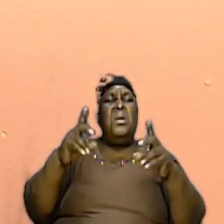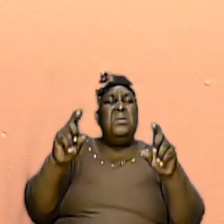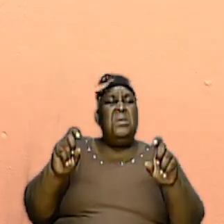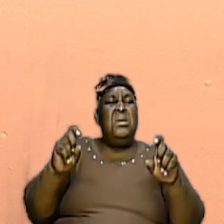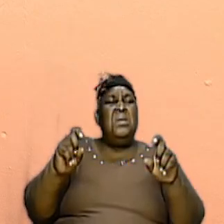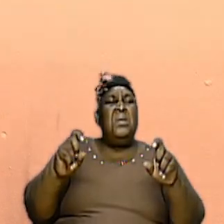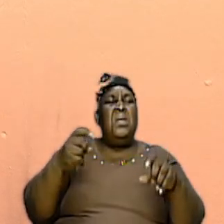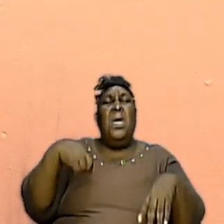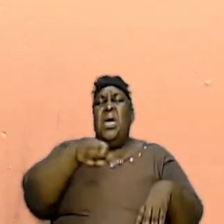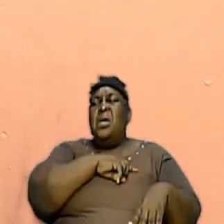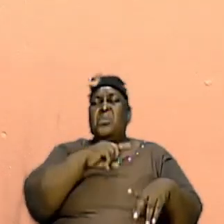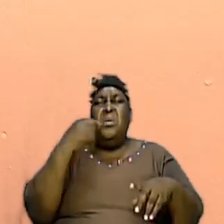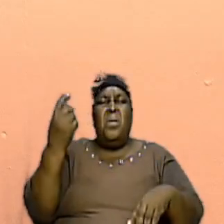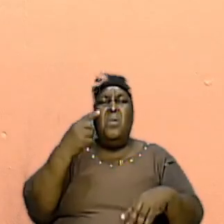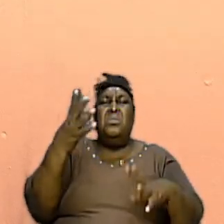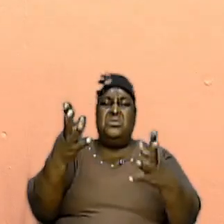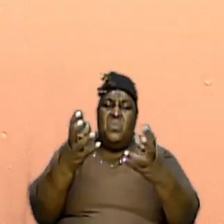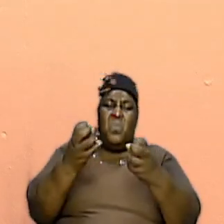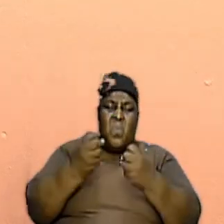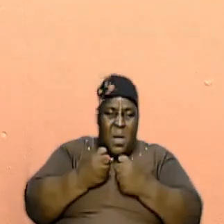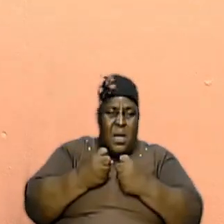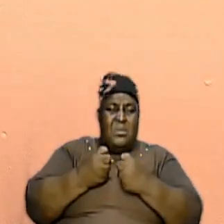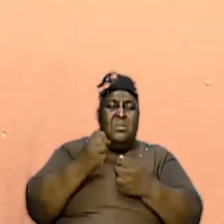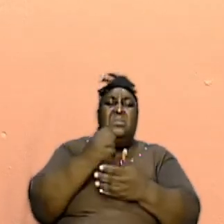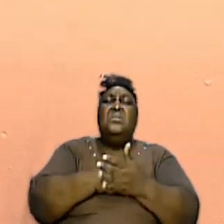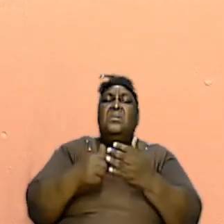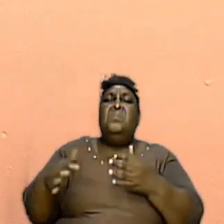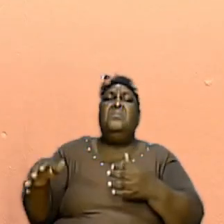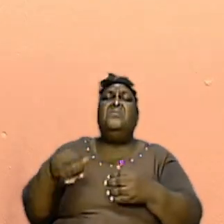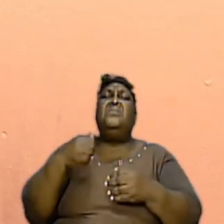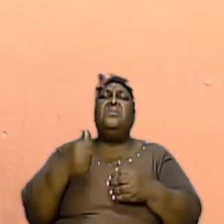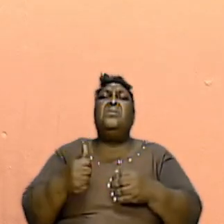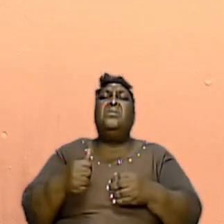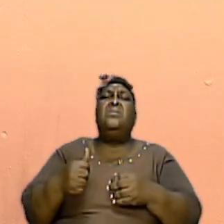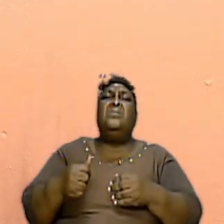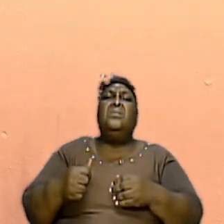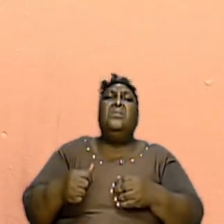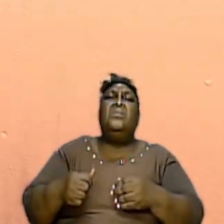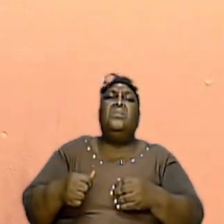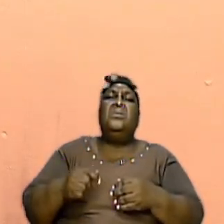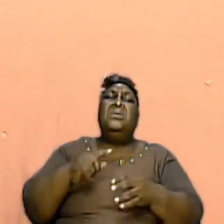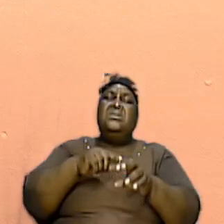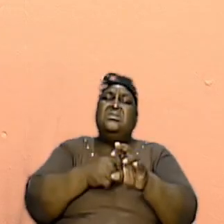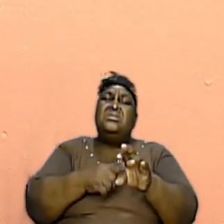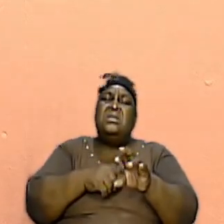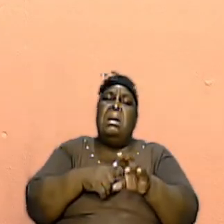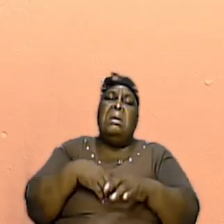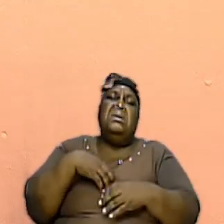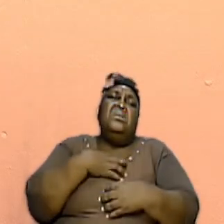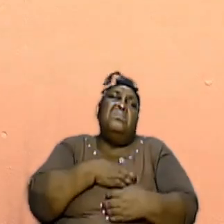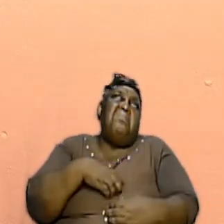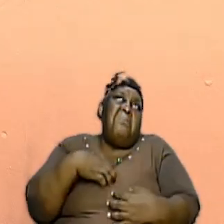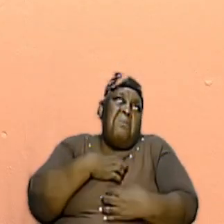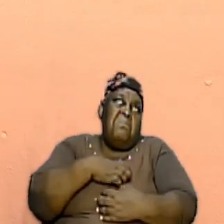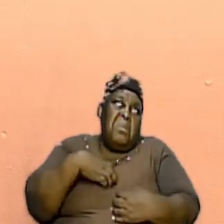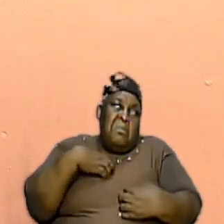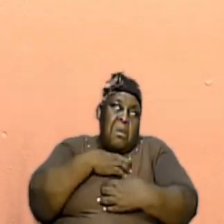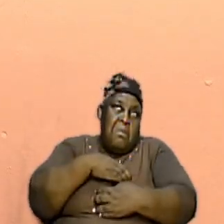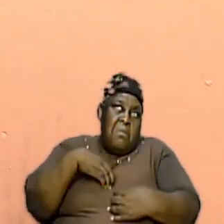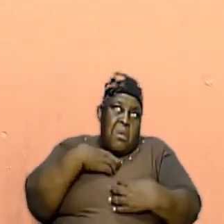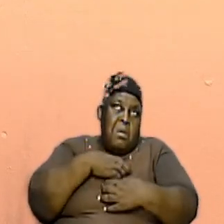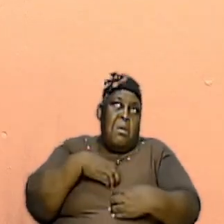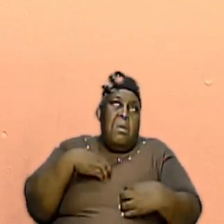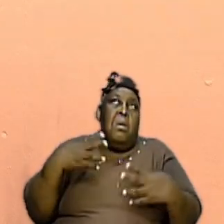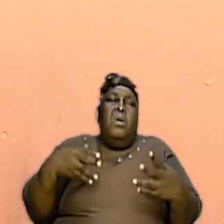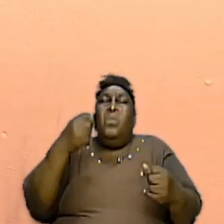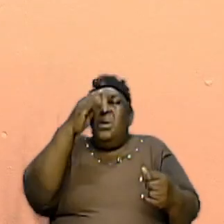Else And Because We Want Something Else We Then Start To Murmur Because What God Has Given Us Is Not